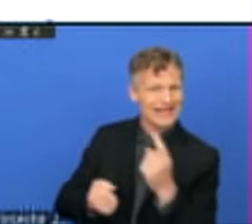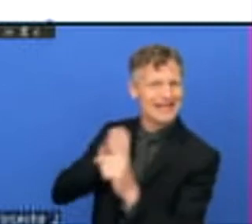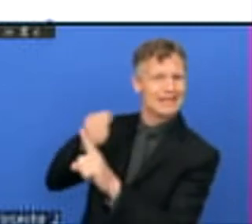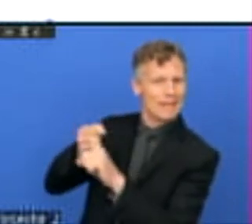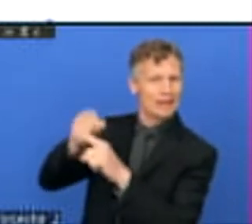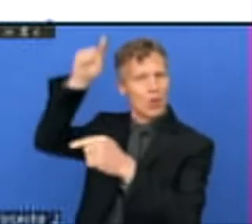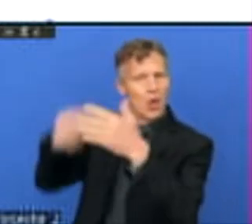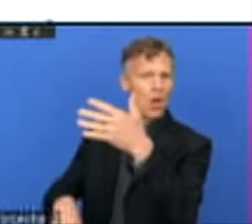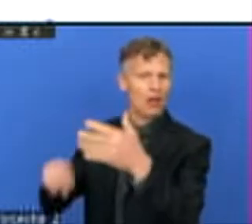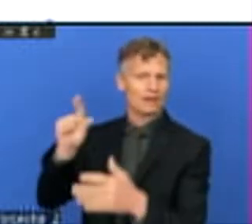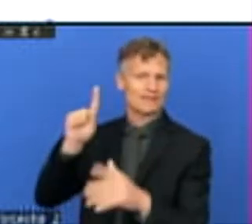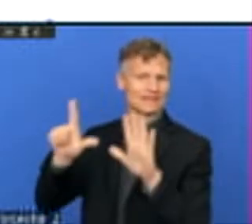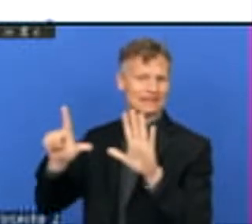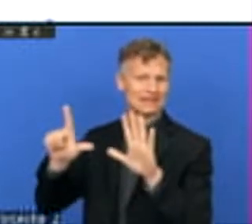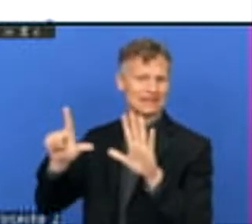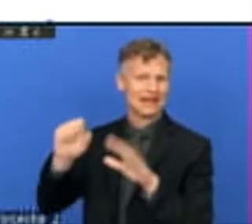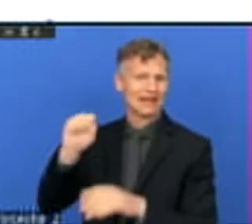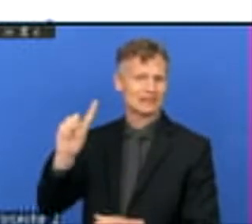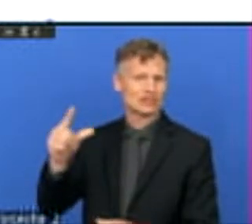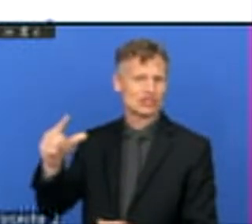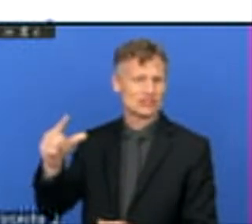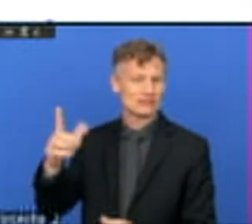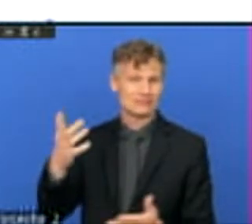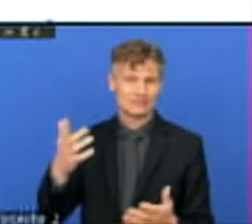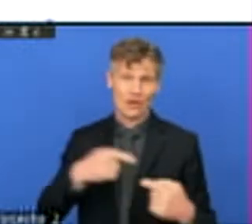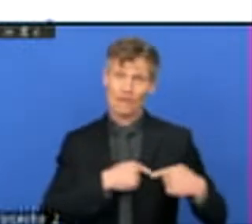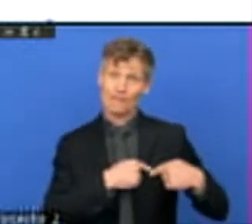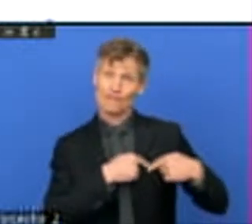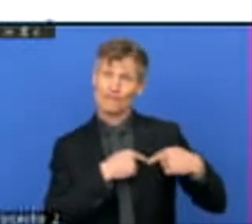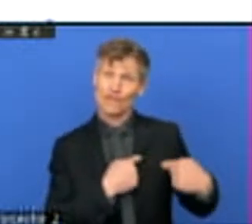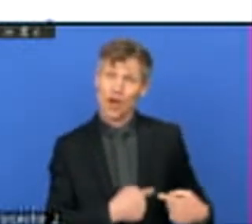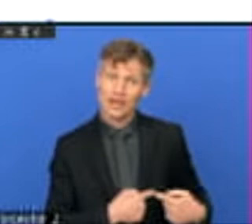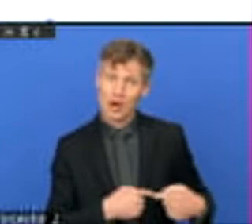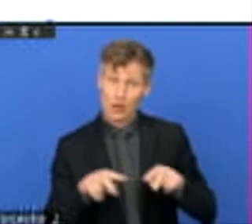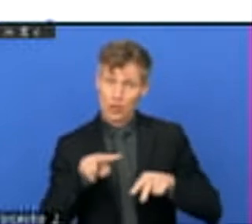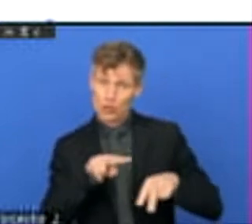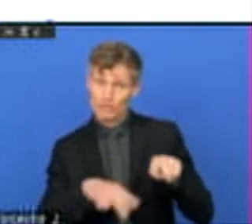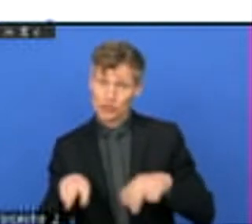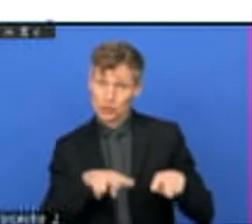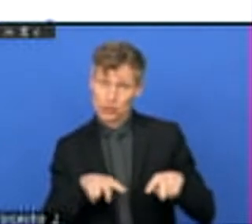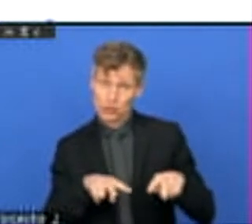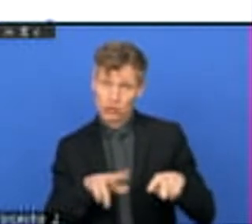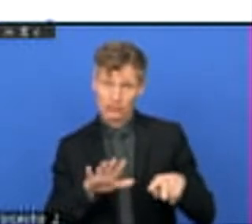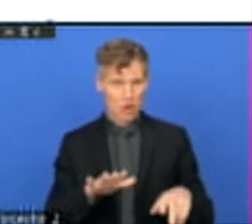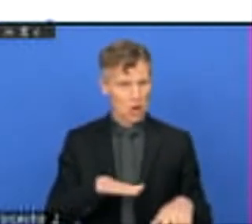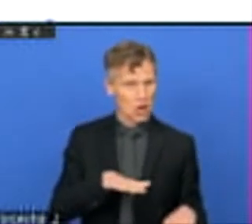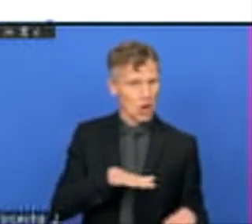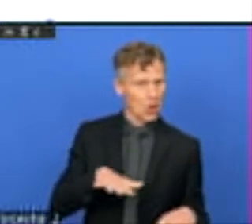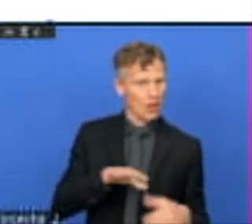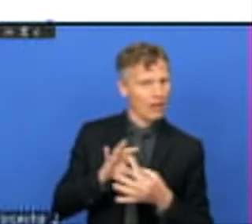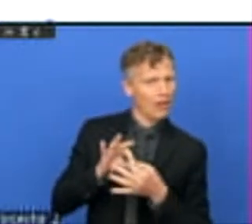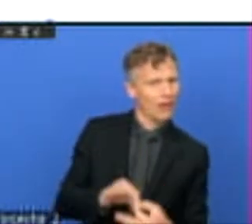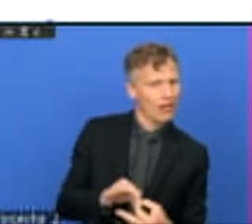local reviews served as an impetus in your case to do better, to leave no one behind, to leave no place behind.